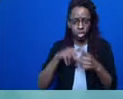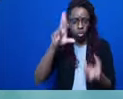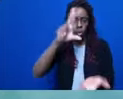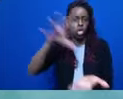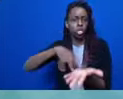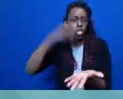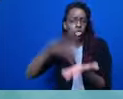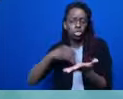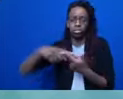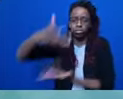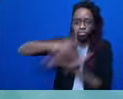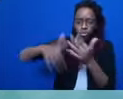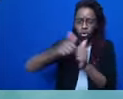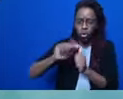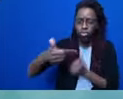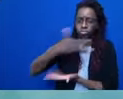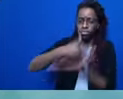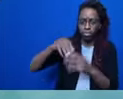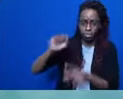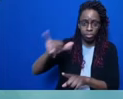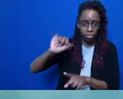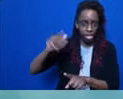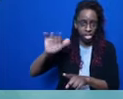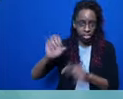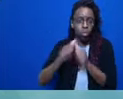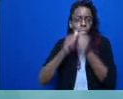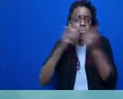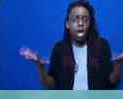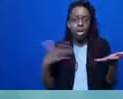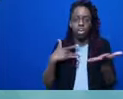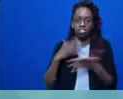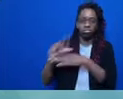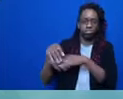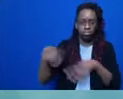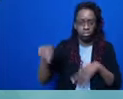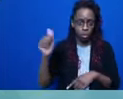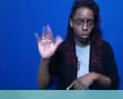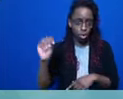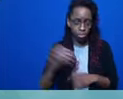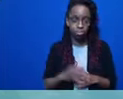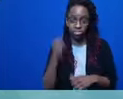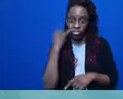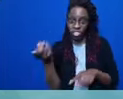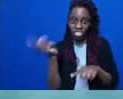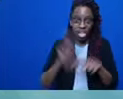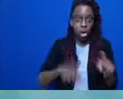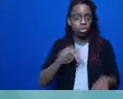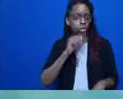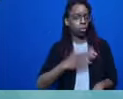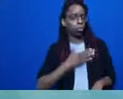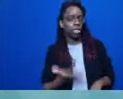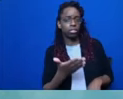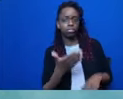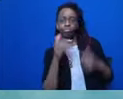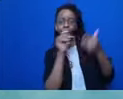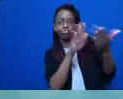If you cannot or are unwilling to address it, we will ask you to leave. We need both love and rage